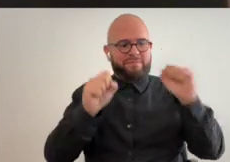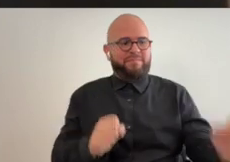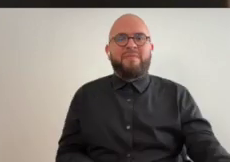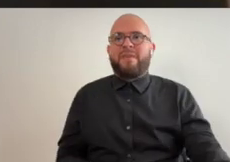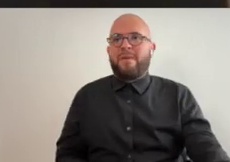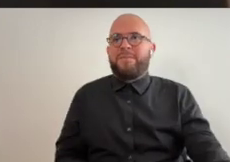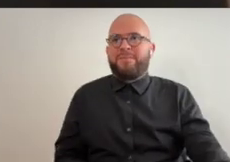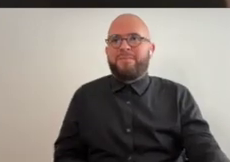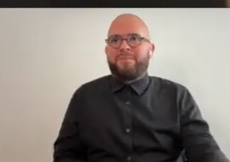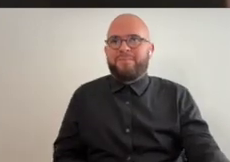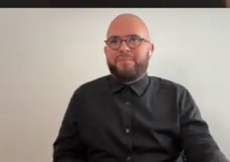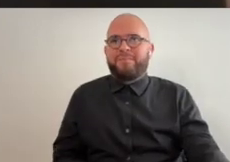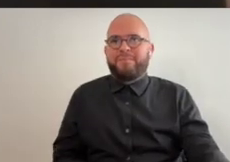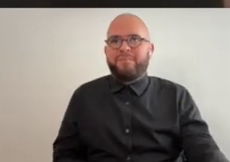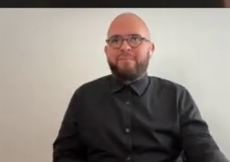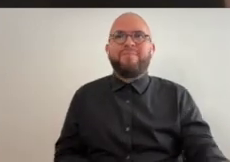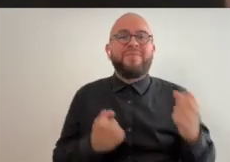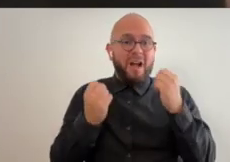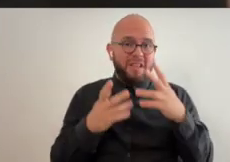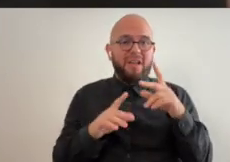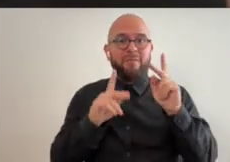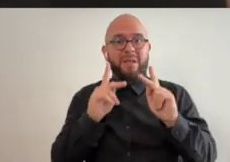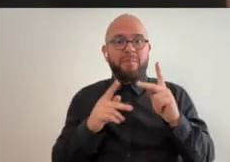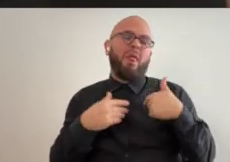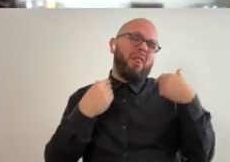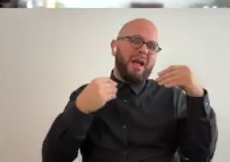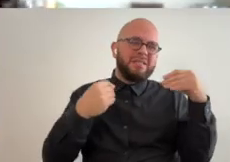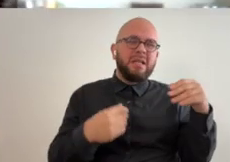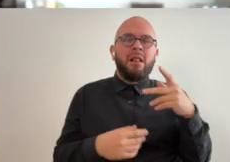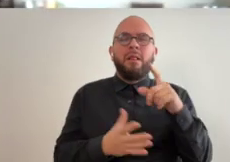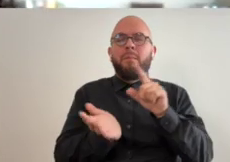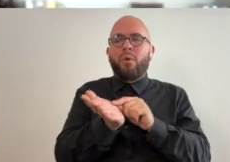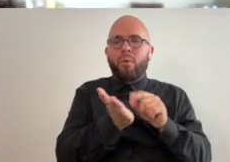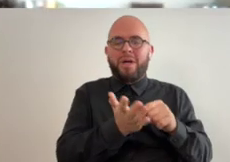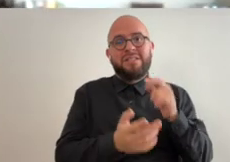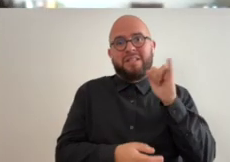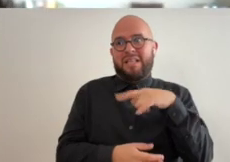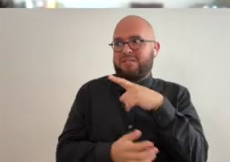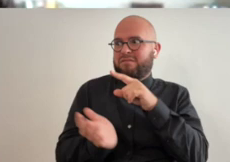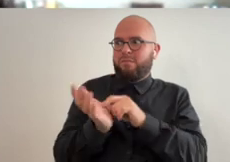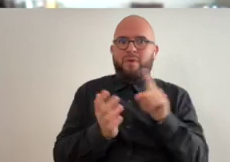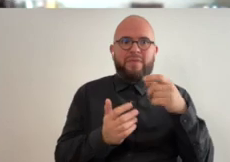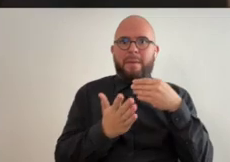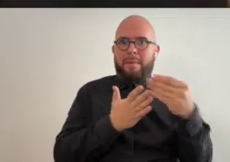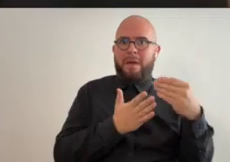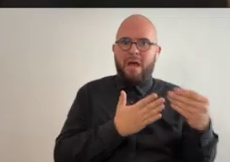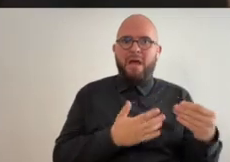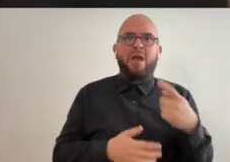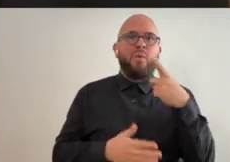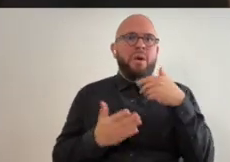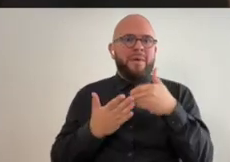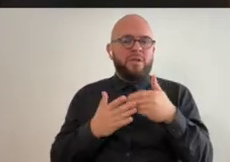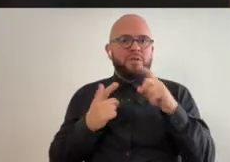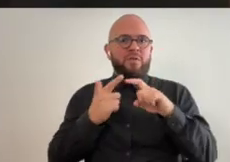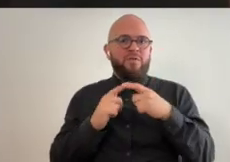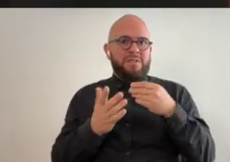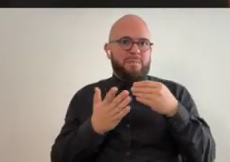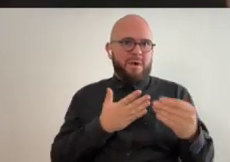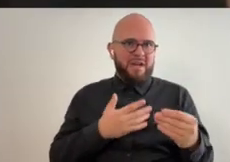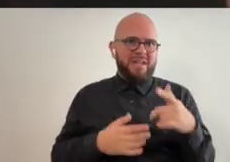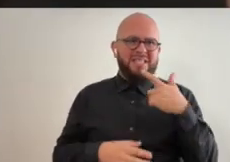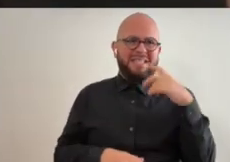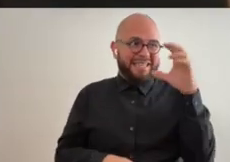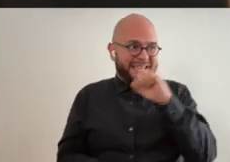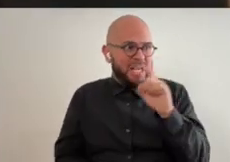of people uh when i just sell prints that's the print they buy yeah and then one of my closest friends bought it and i was like okay guess where this is